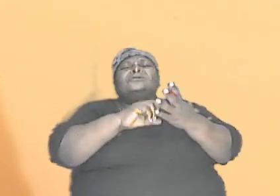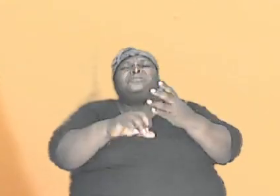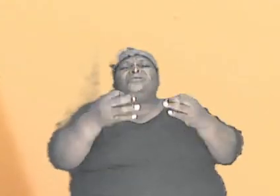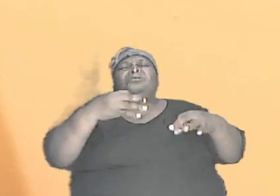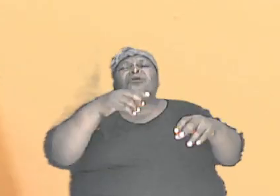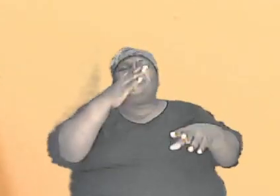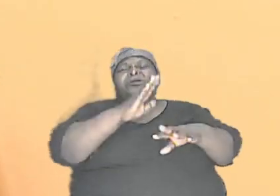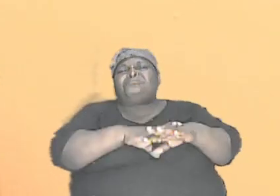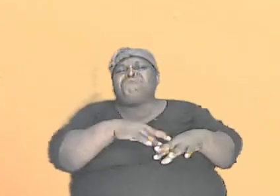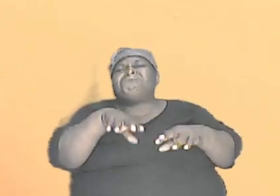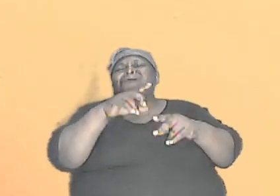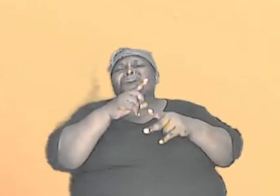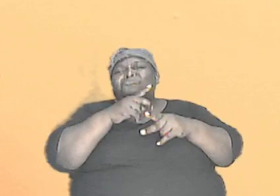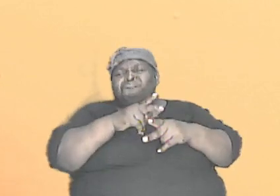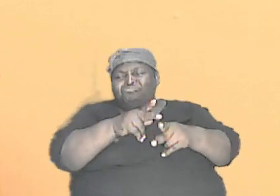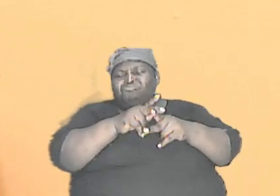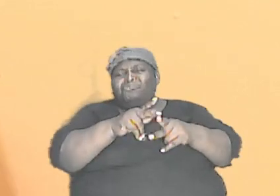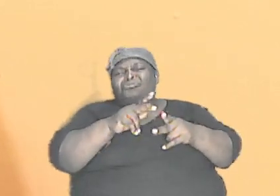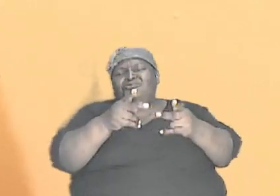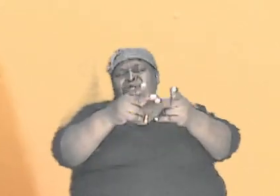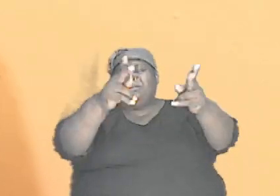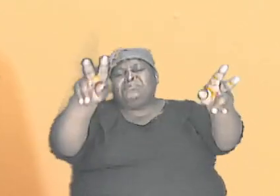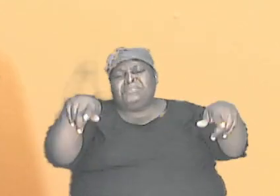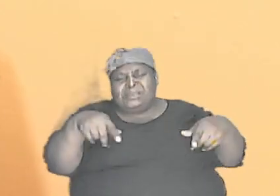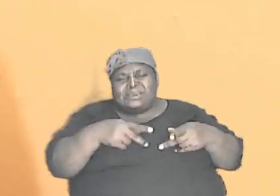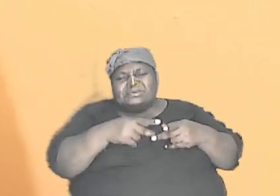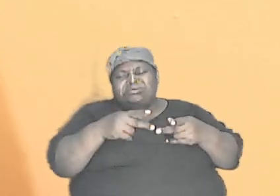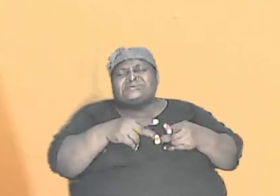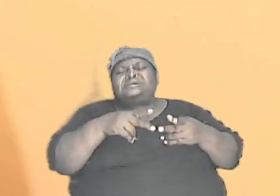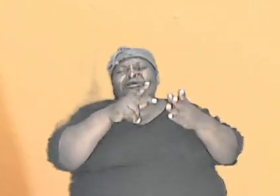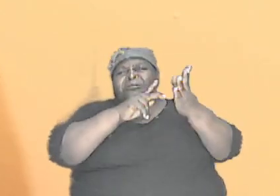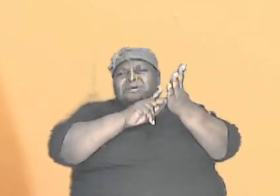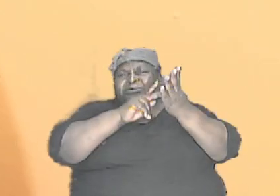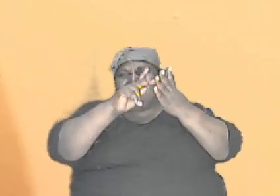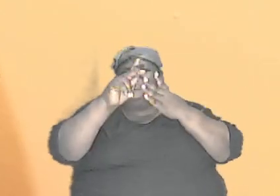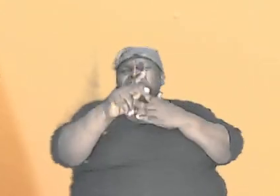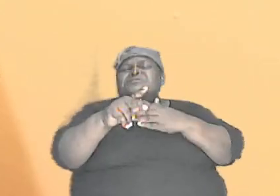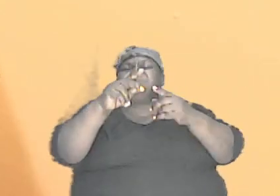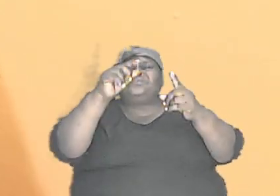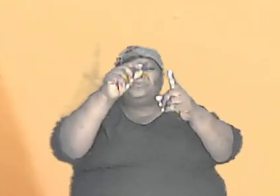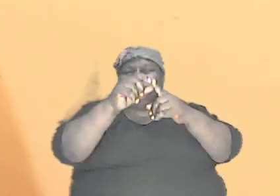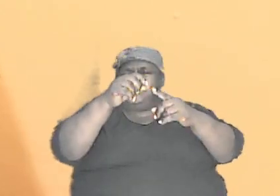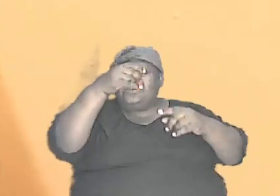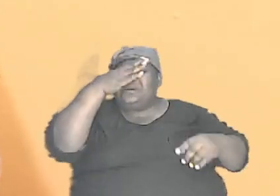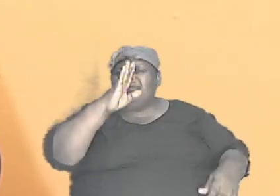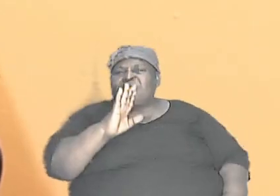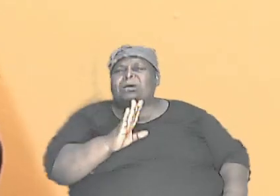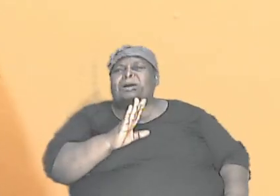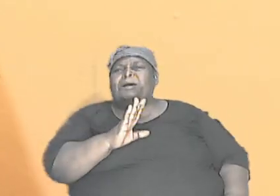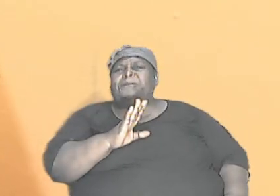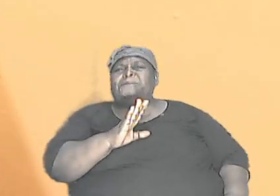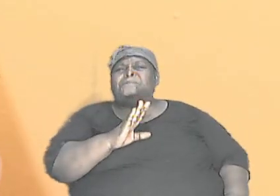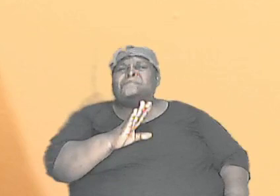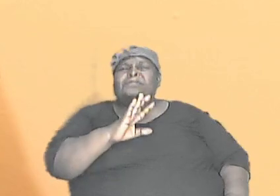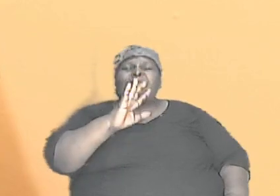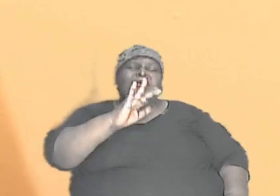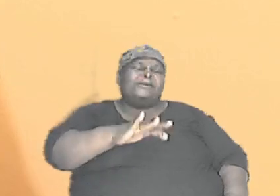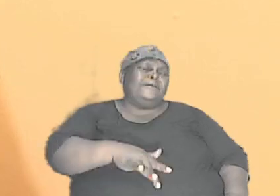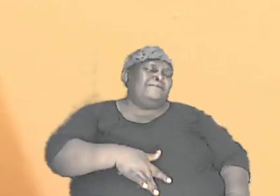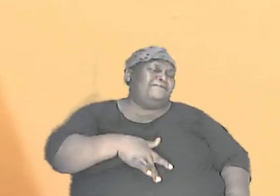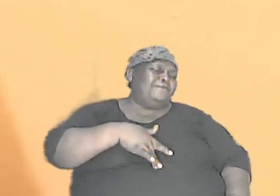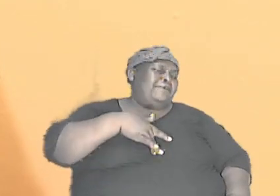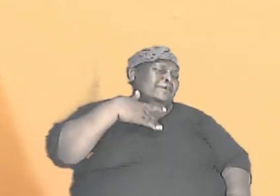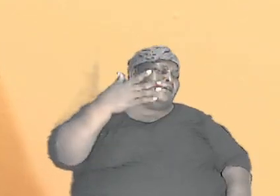represent the words of Almighty God. And I just wish to and feel like